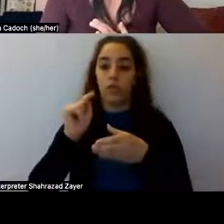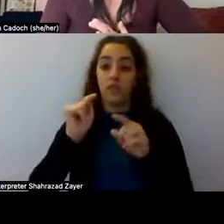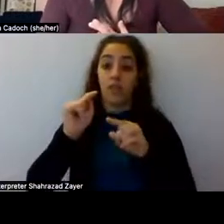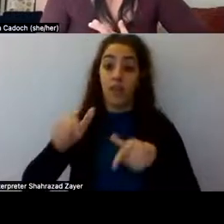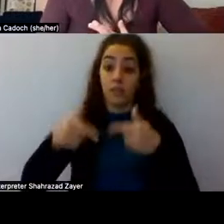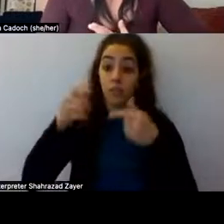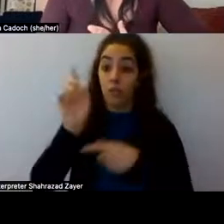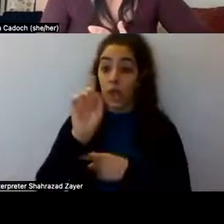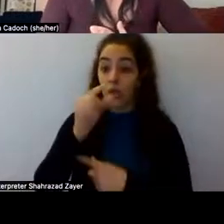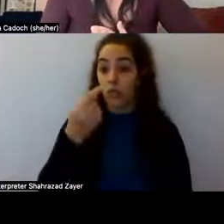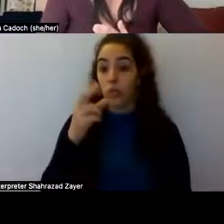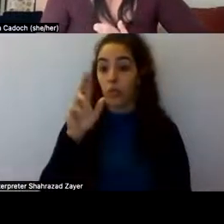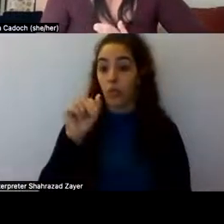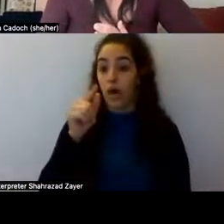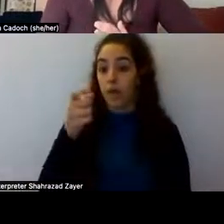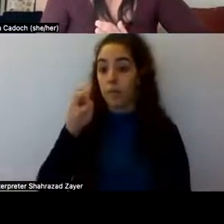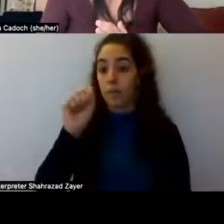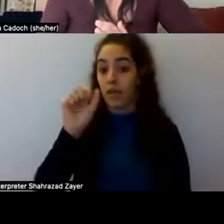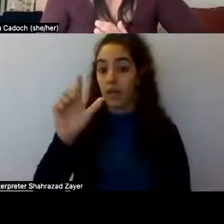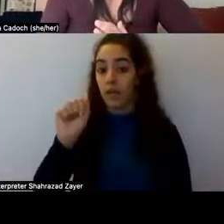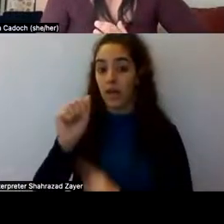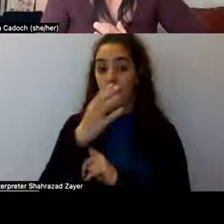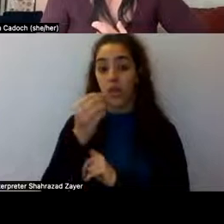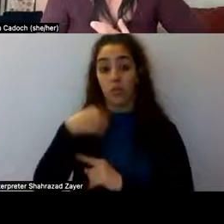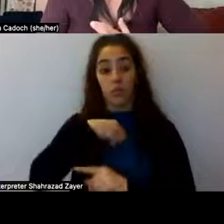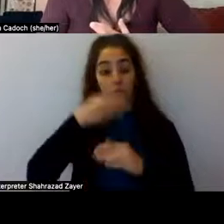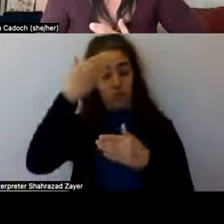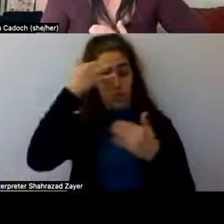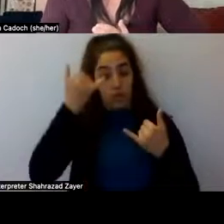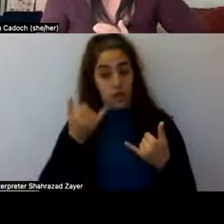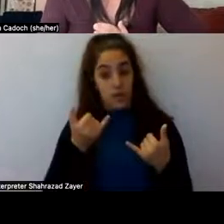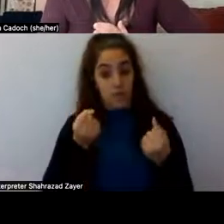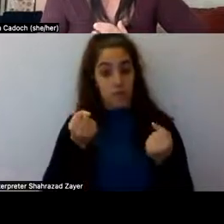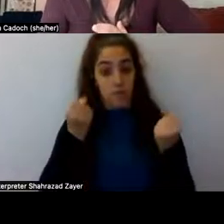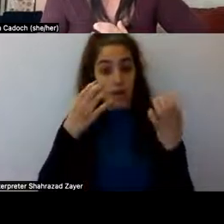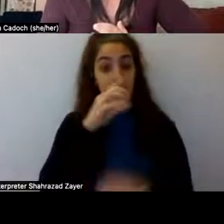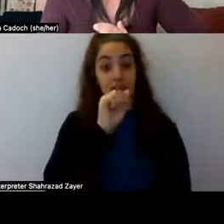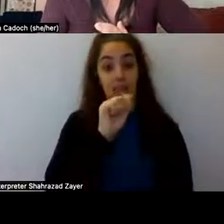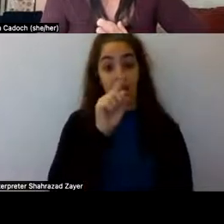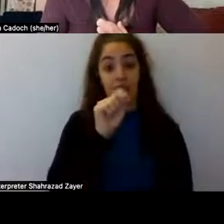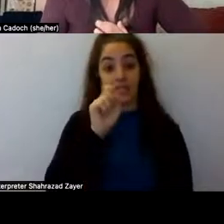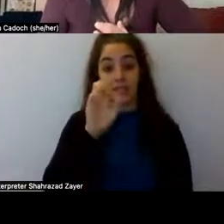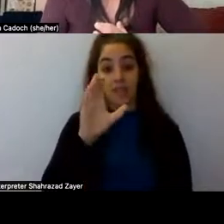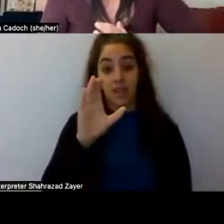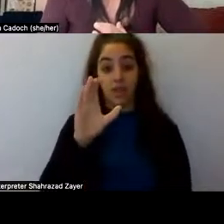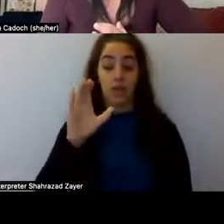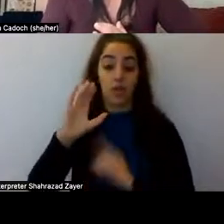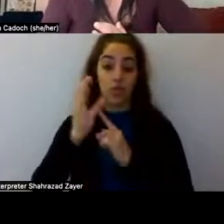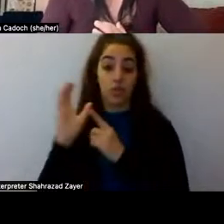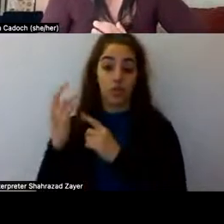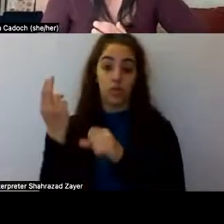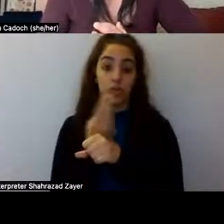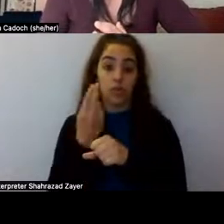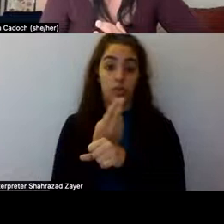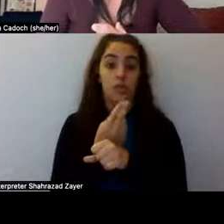that, um, that many, um, Aztecan, uh, cultures, uh, used psilocybin-containing